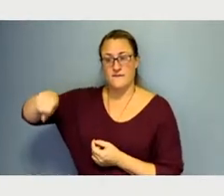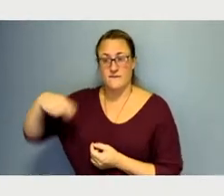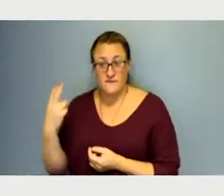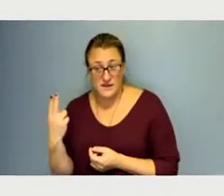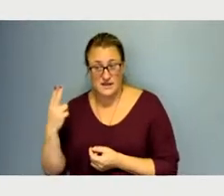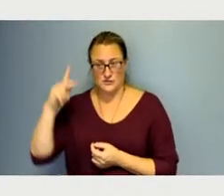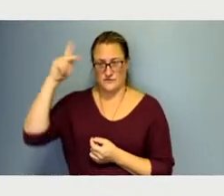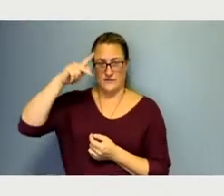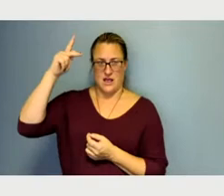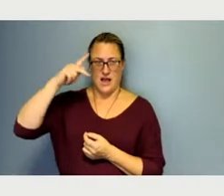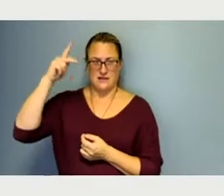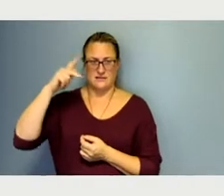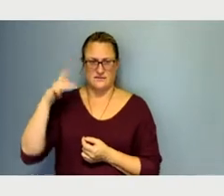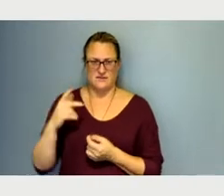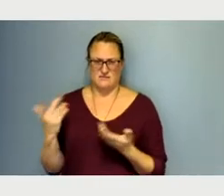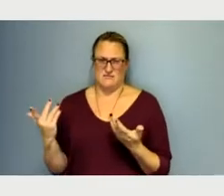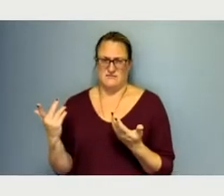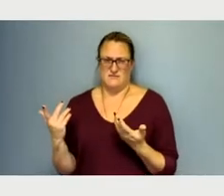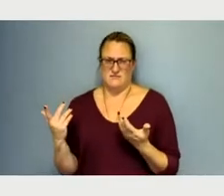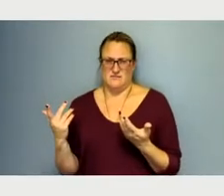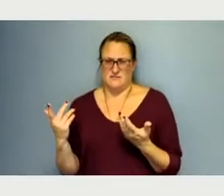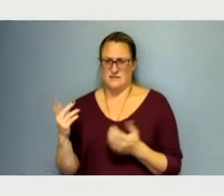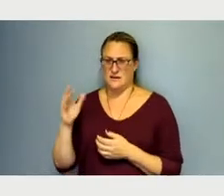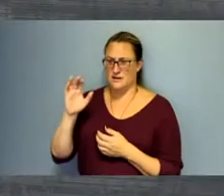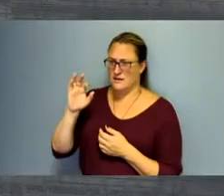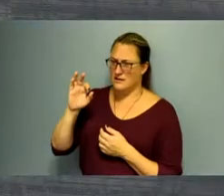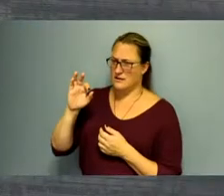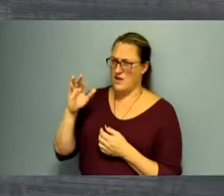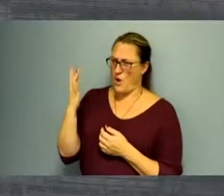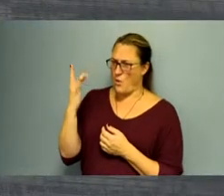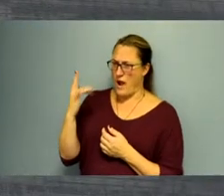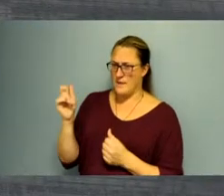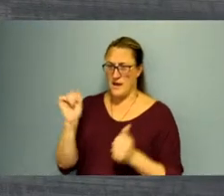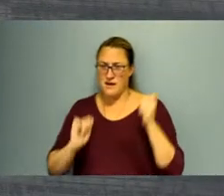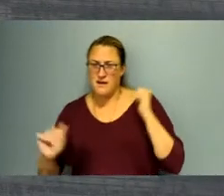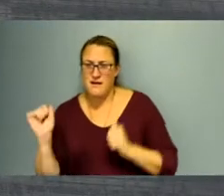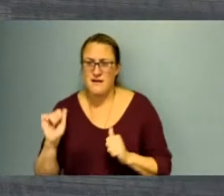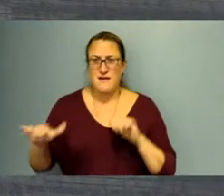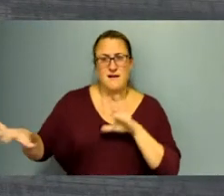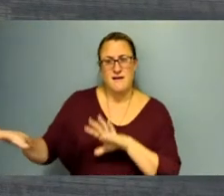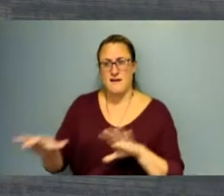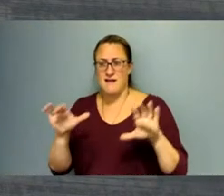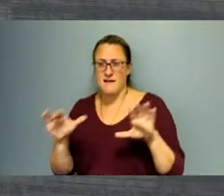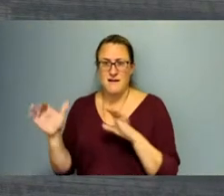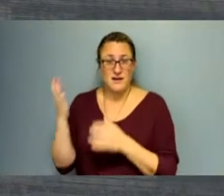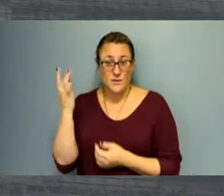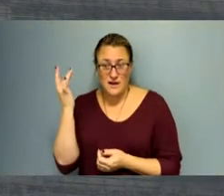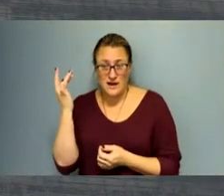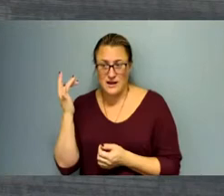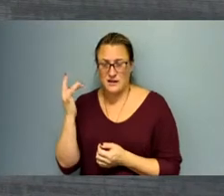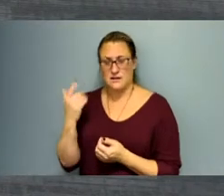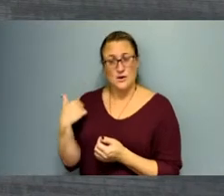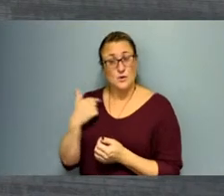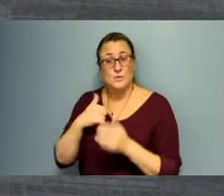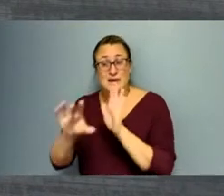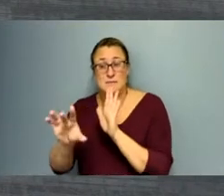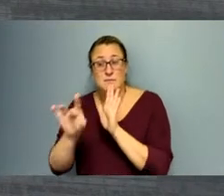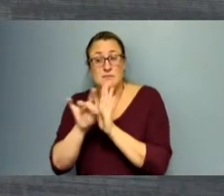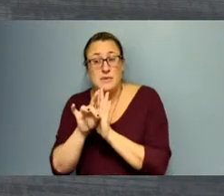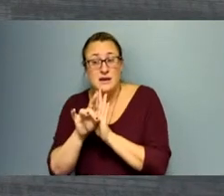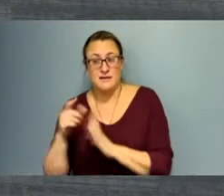I want people to understand why am I so energetic and charismatic? Uh, because we've got to choose our attitude. Right? We got, we want to make sure that people,